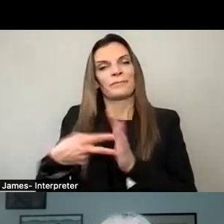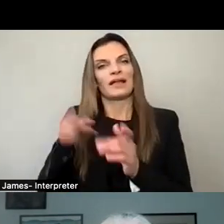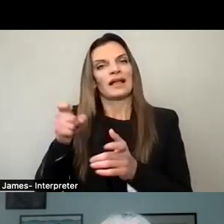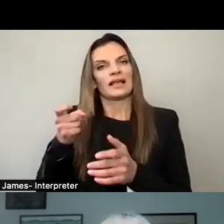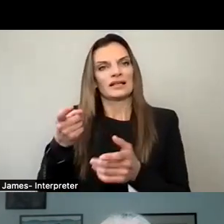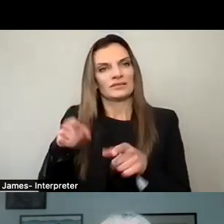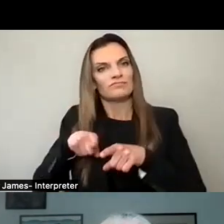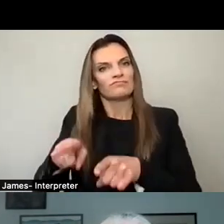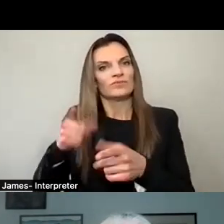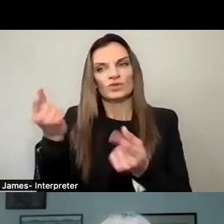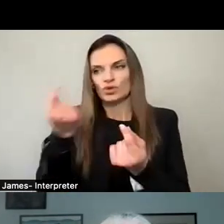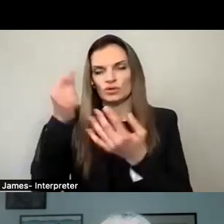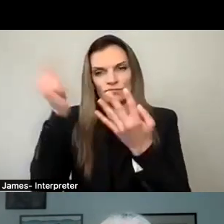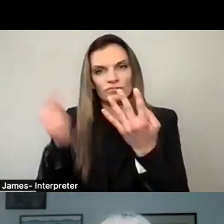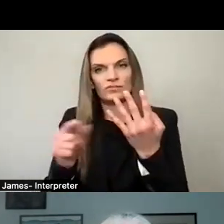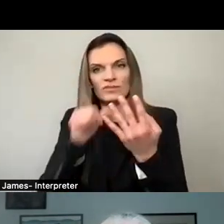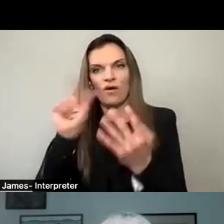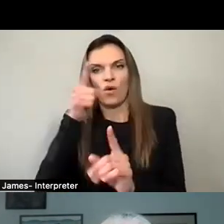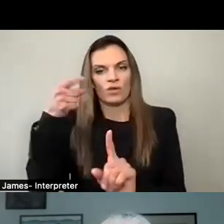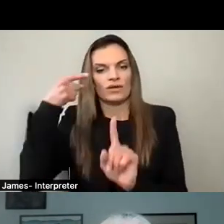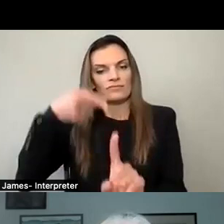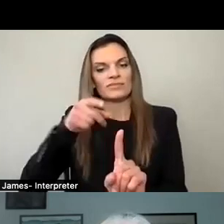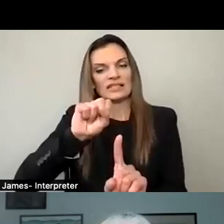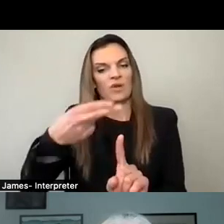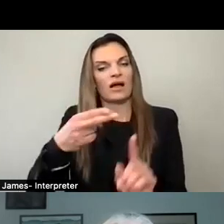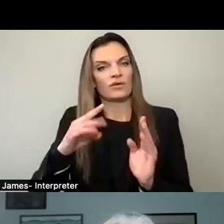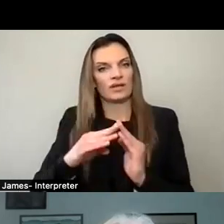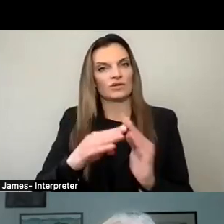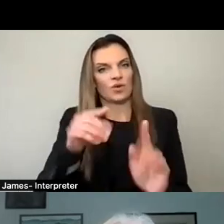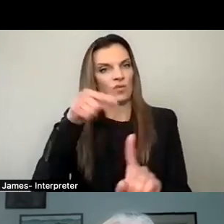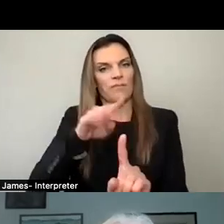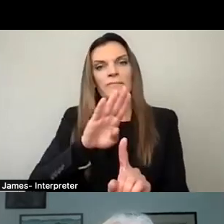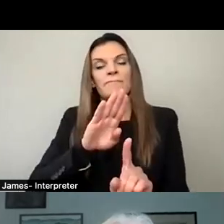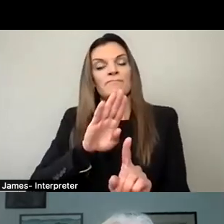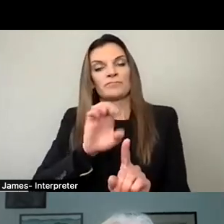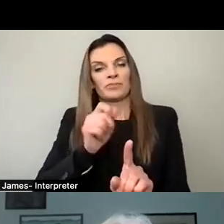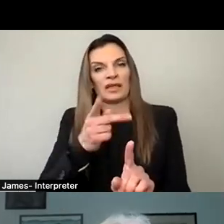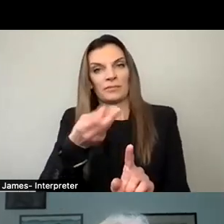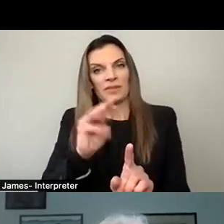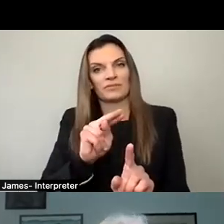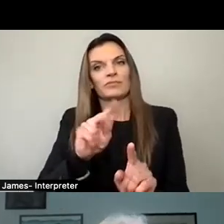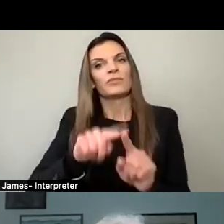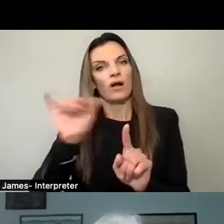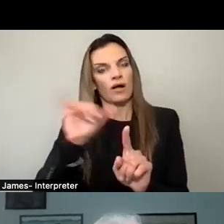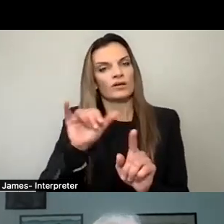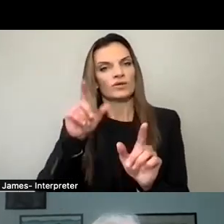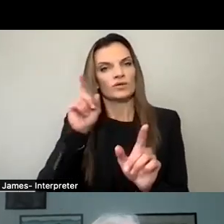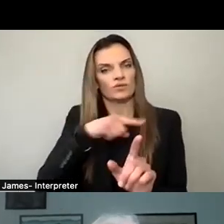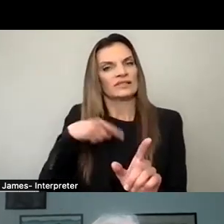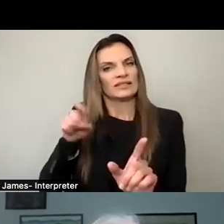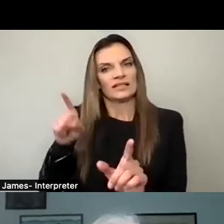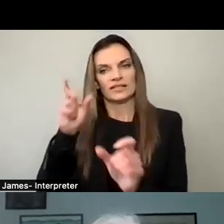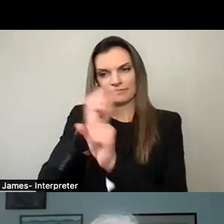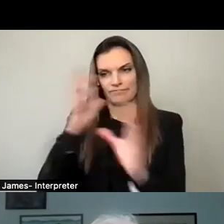We need to not just focus on the village of Sleepy Hollows downtown of Beekman, but also finishing and integrating the rest of the